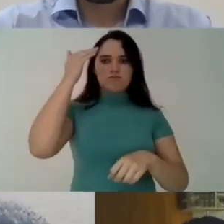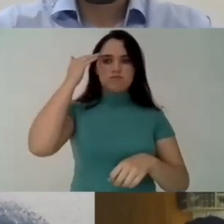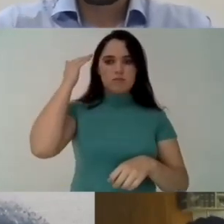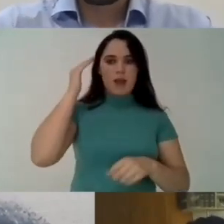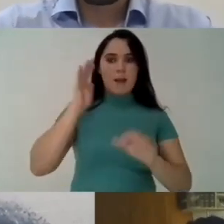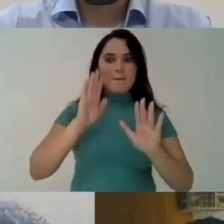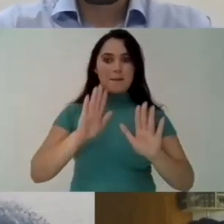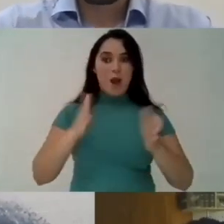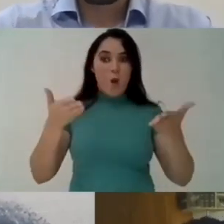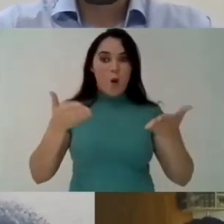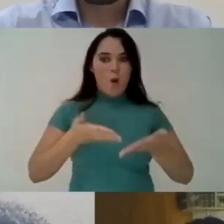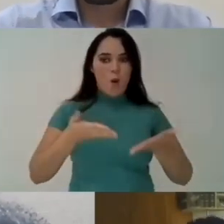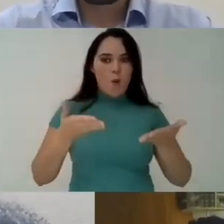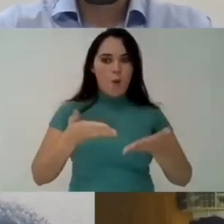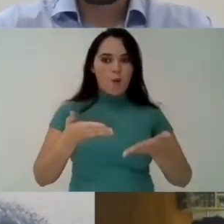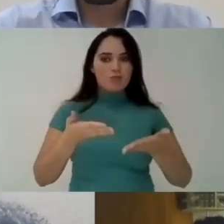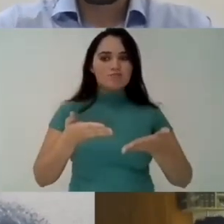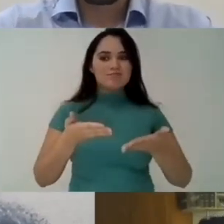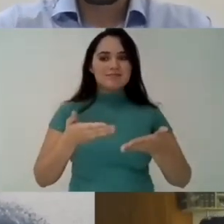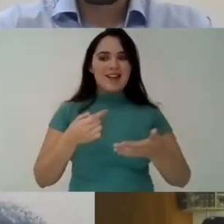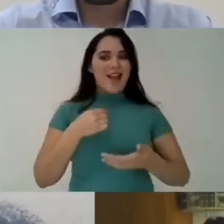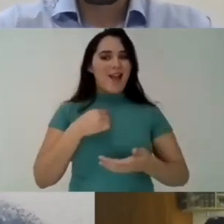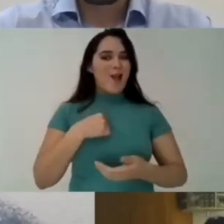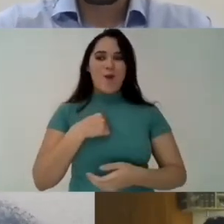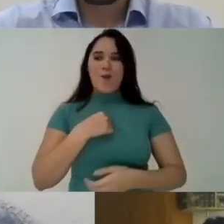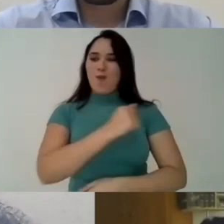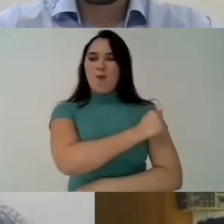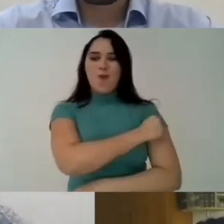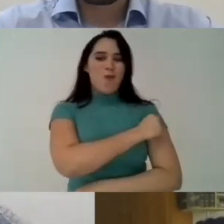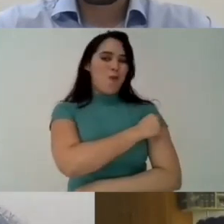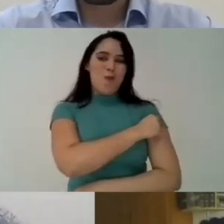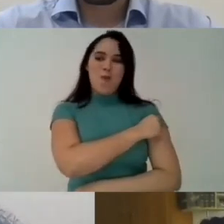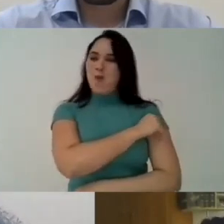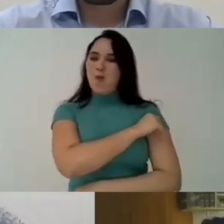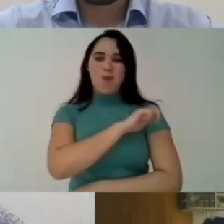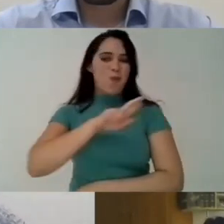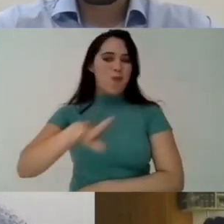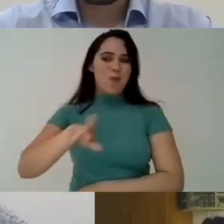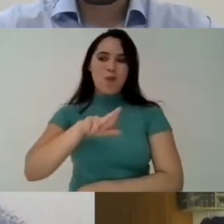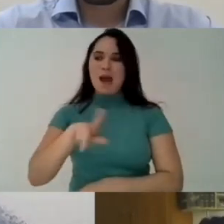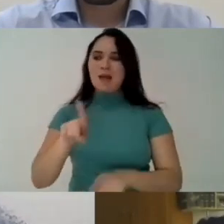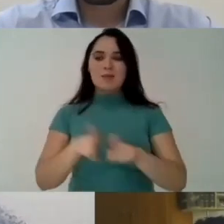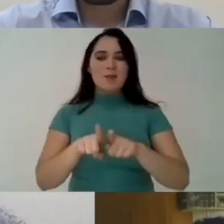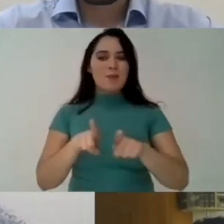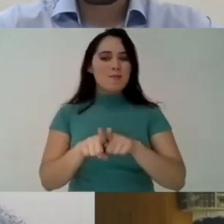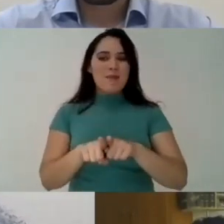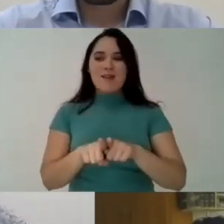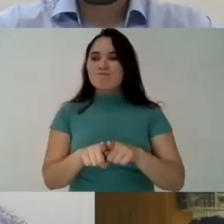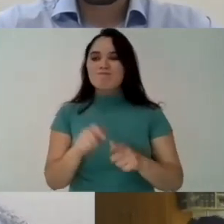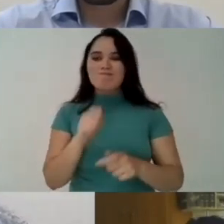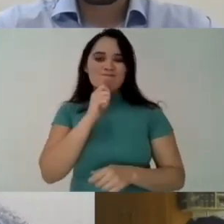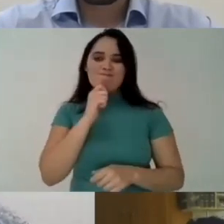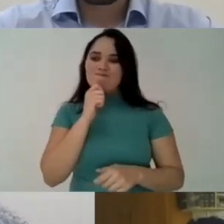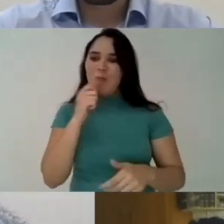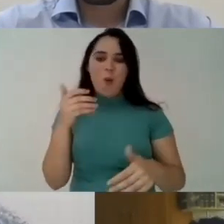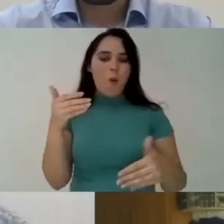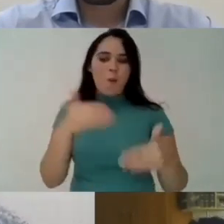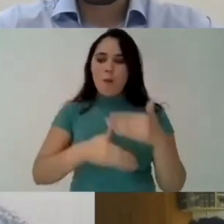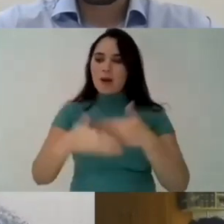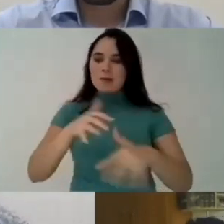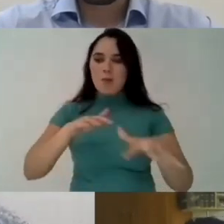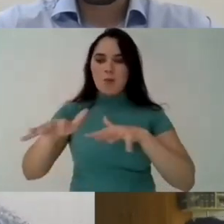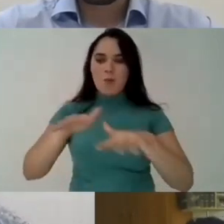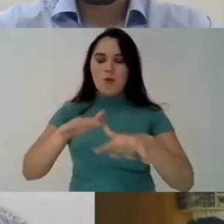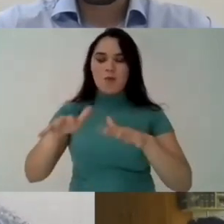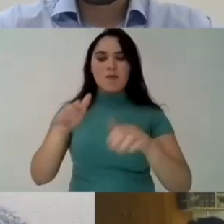lives in the academic environment but i am not a student any longer